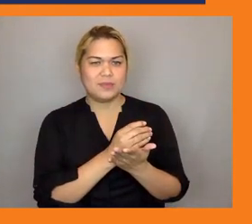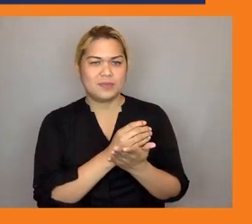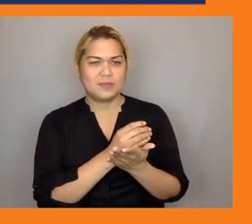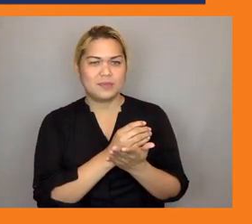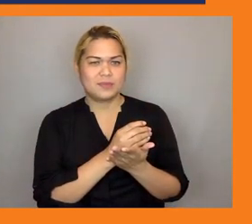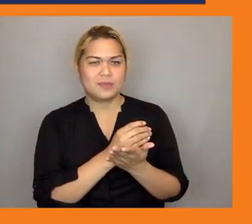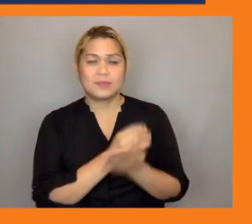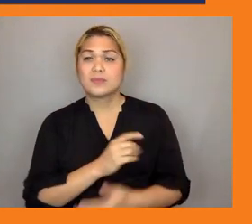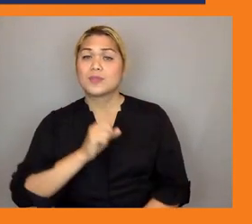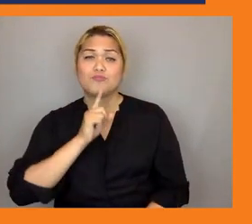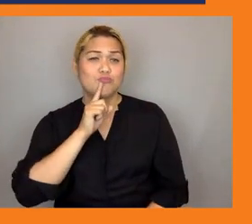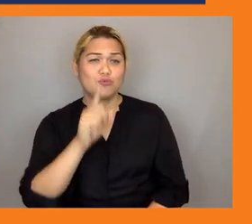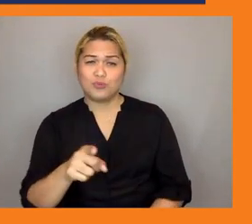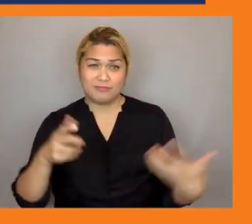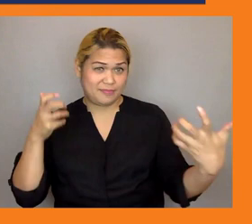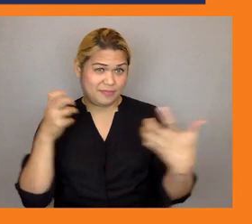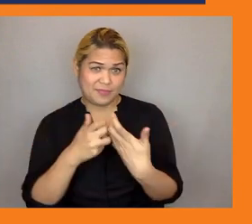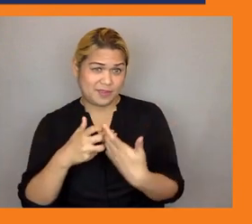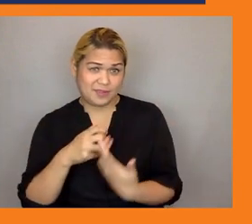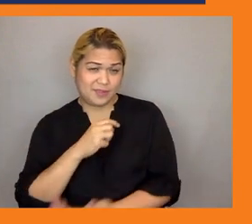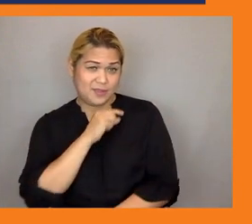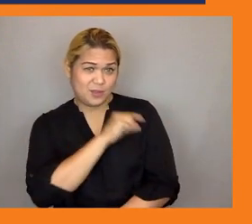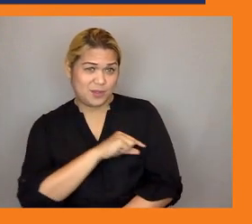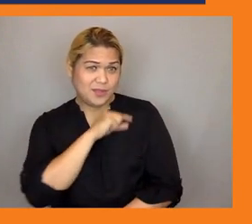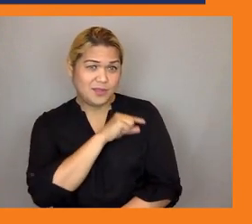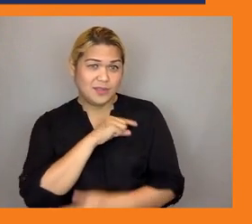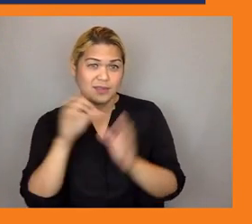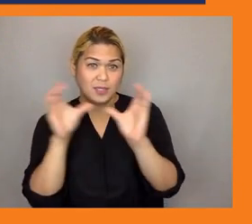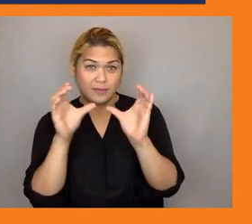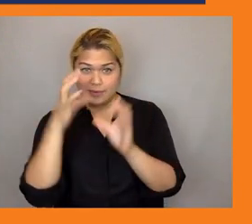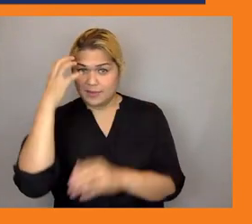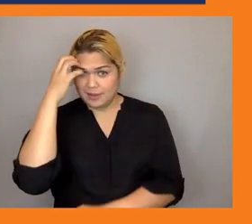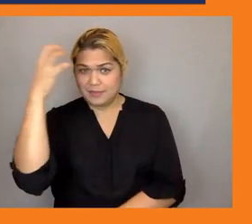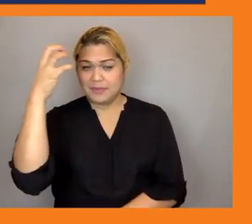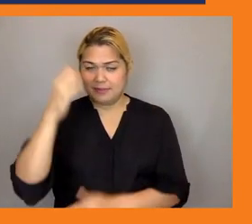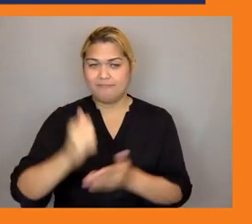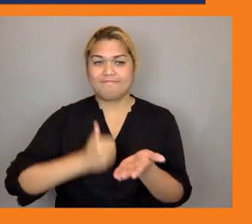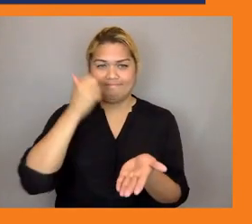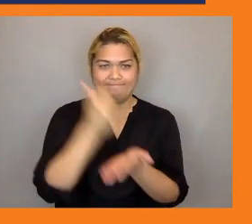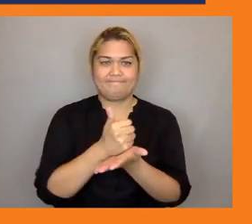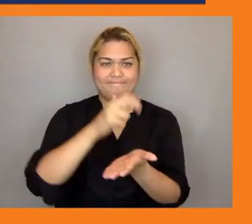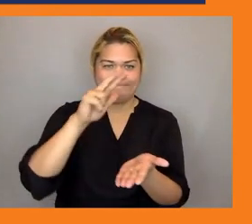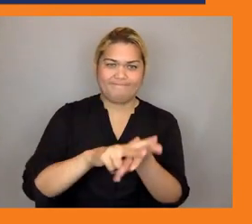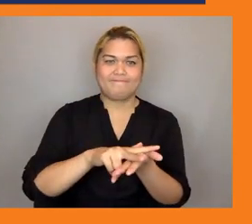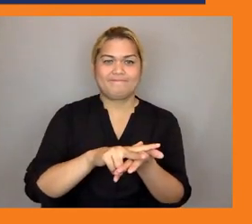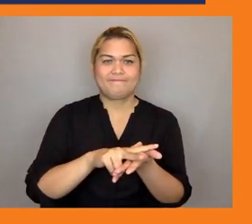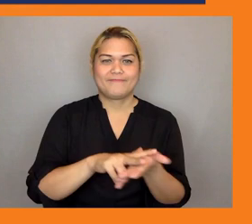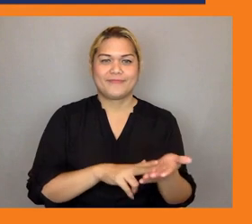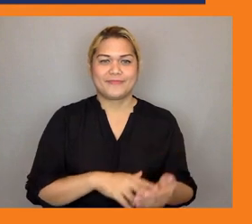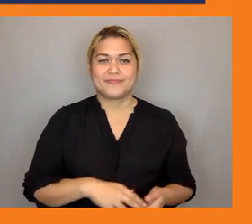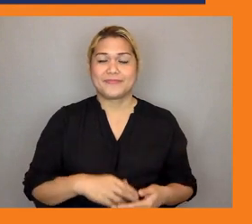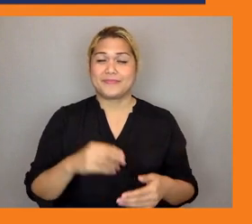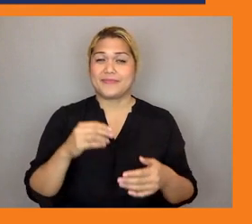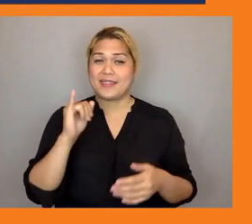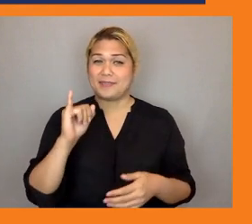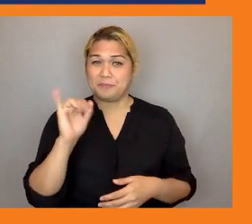or also recognized by both government and and employers also what happens if you if you move to another country is there a